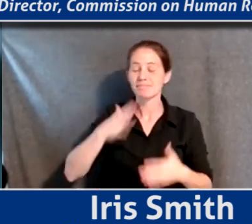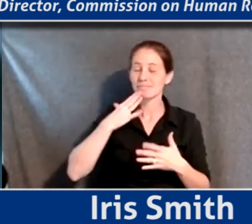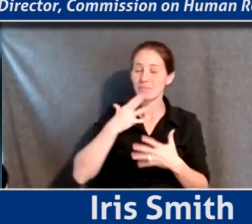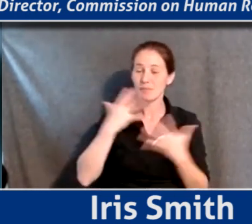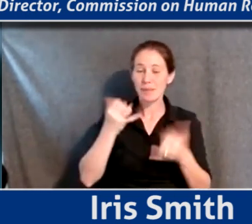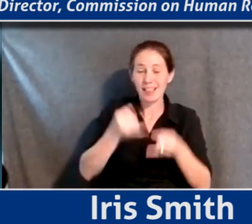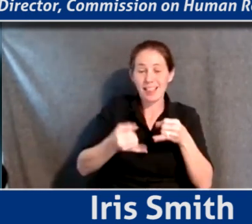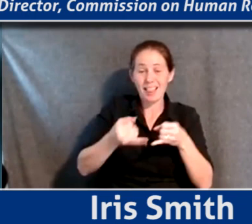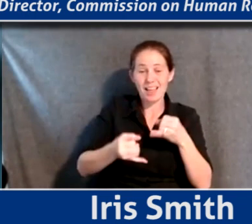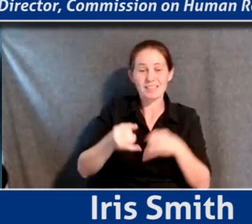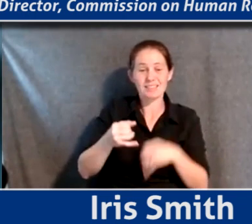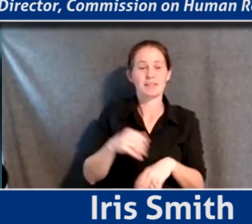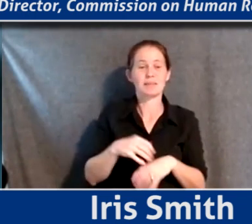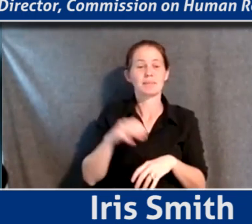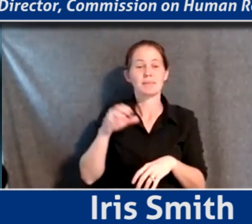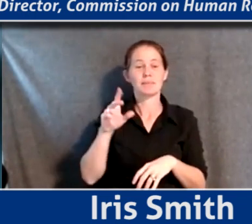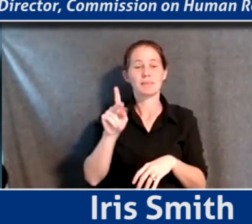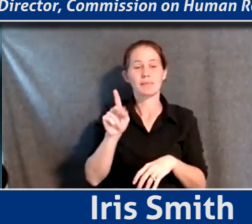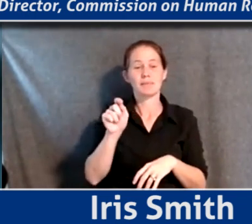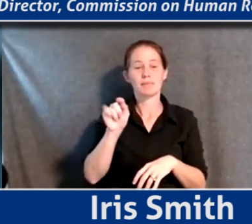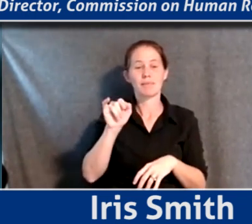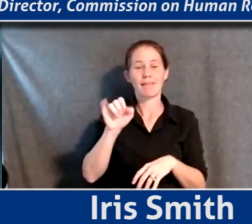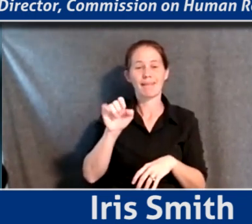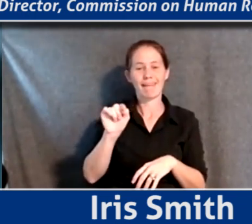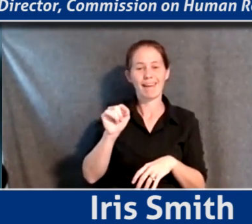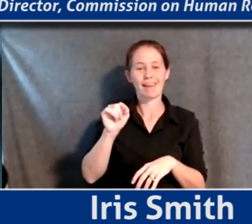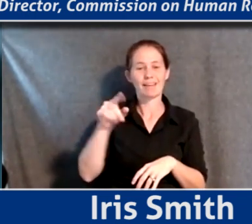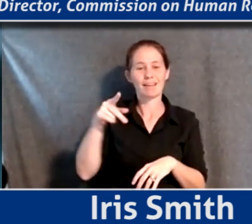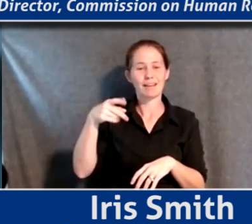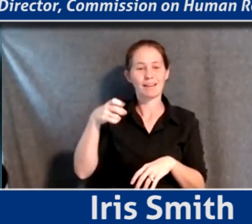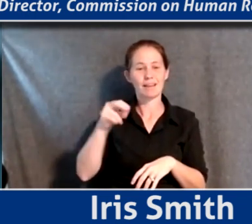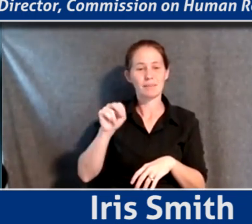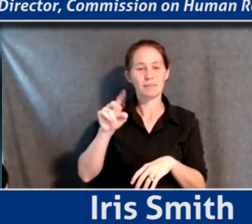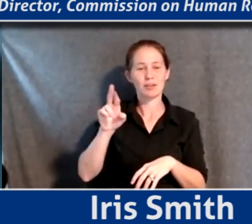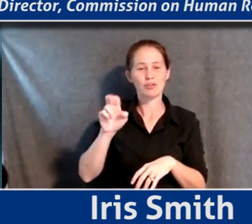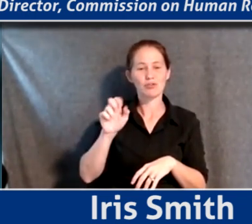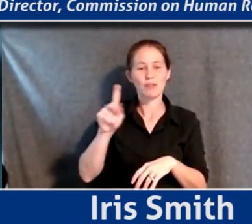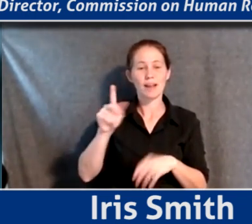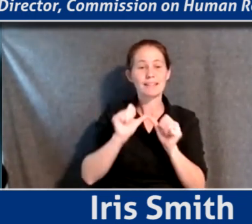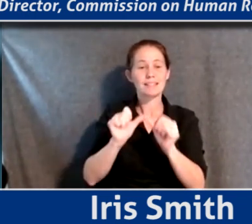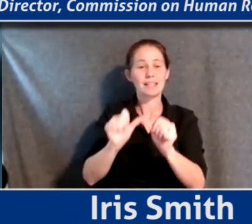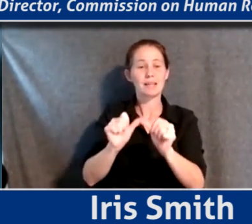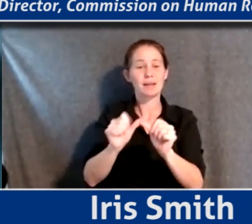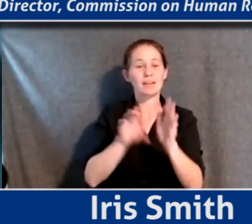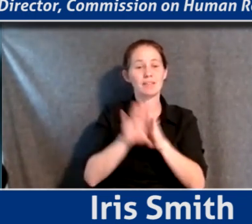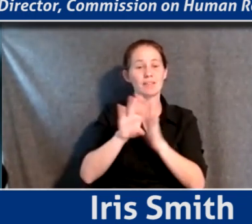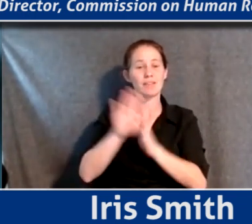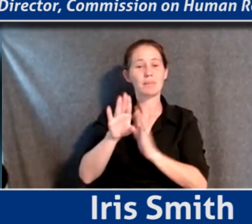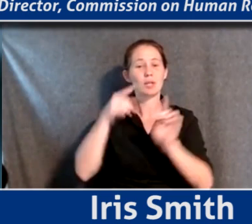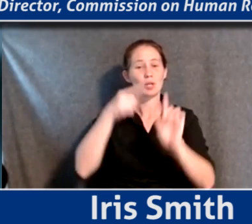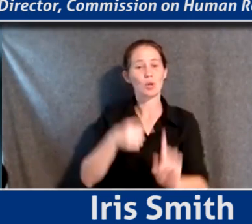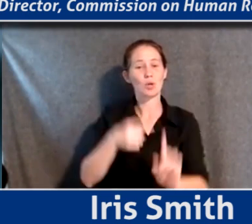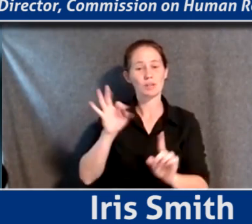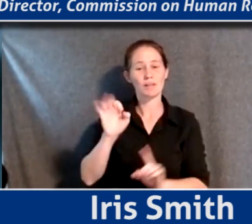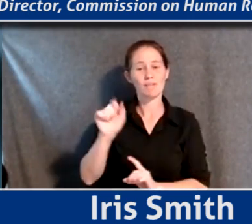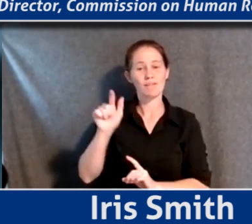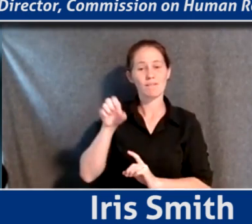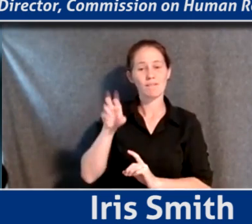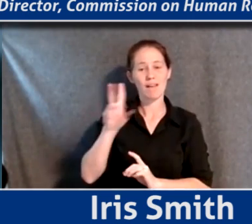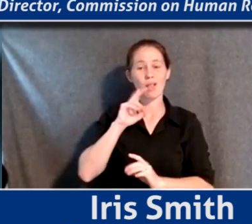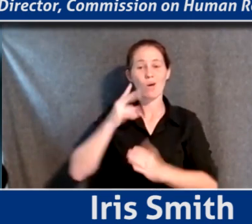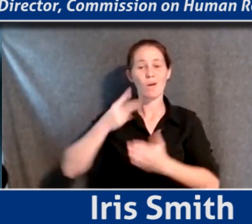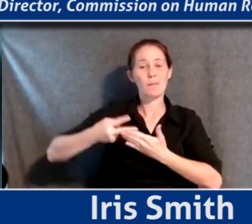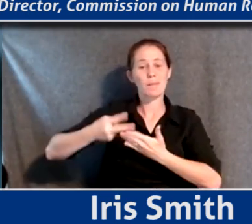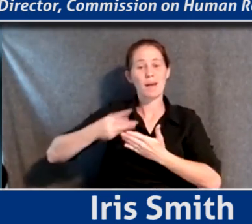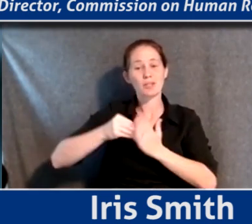last but not least, Kate. Hi, everyone. My name is Kate Pendrak. I'm the Sustainable Development Goals Fellow this summer. I'm a master's student at Carnegie